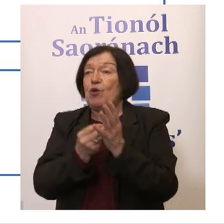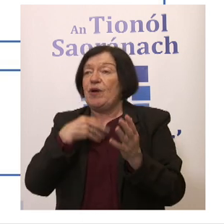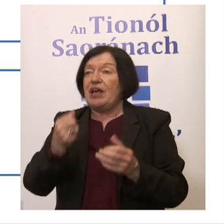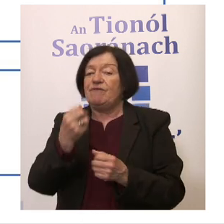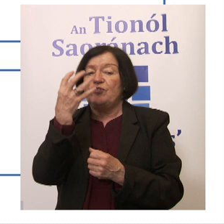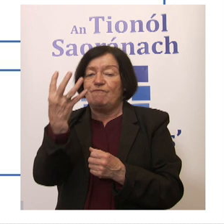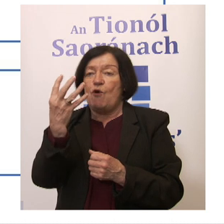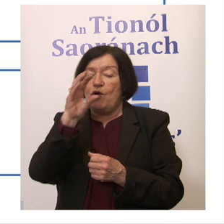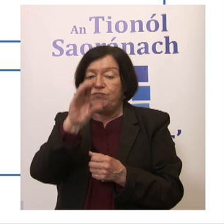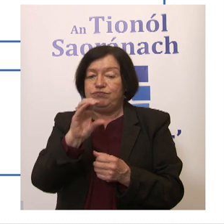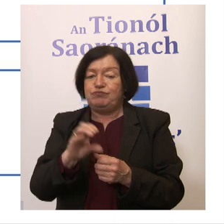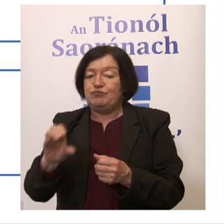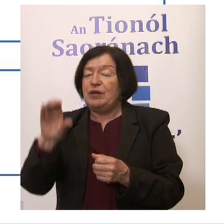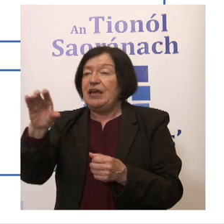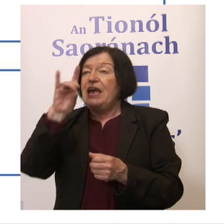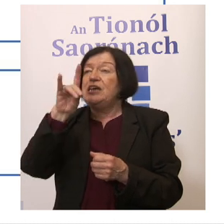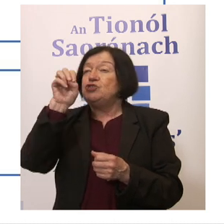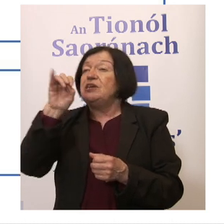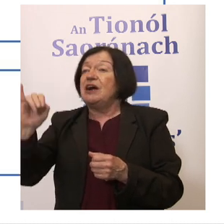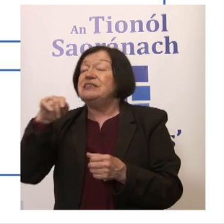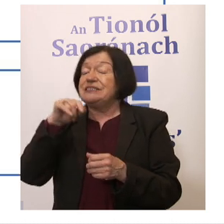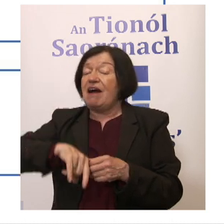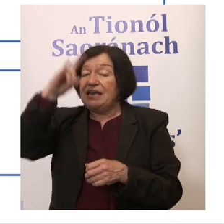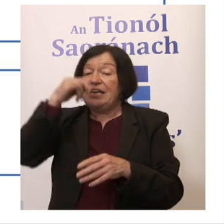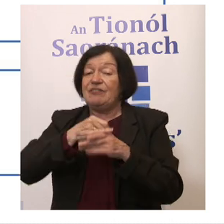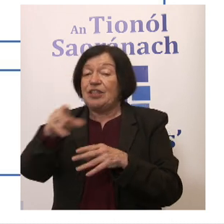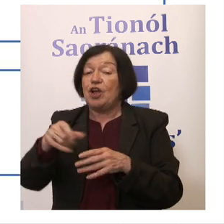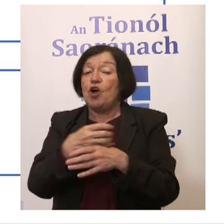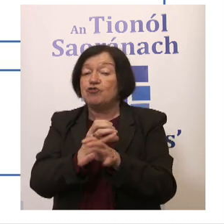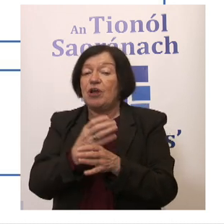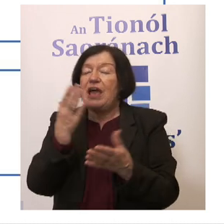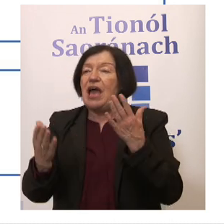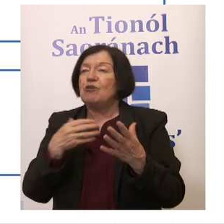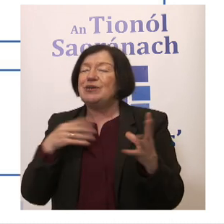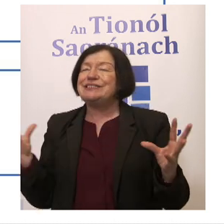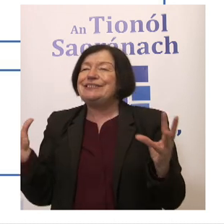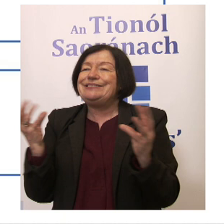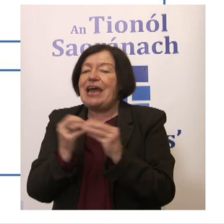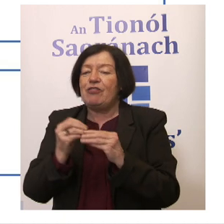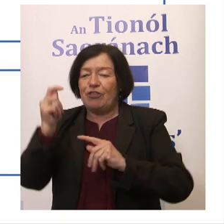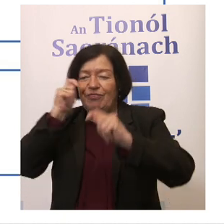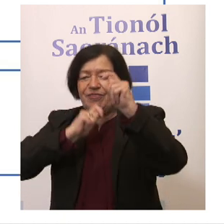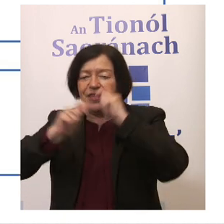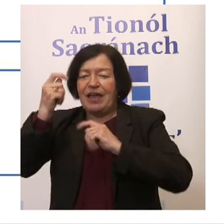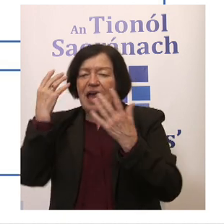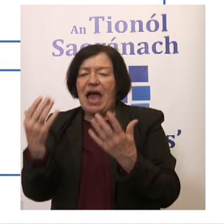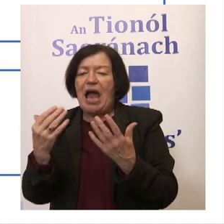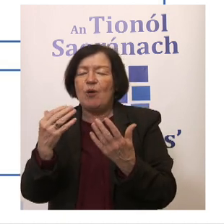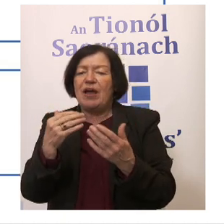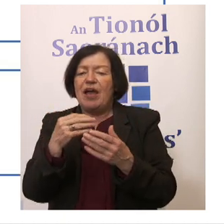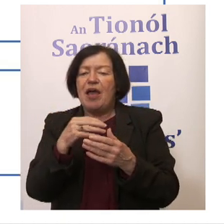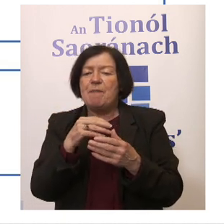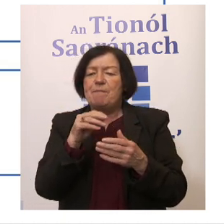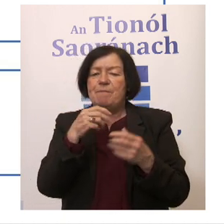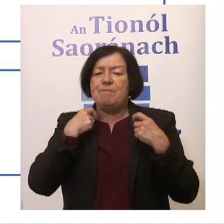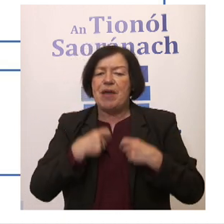got the four highest HEIs in the state. So how do we collectively think through and how could a mayor think through and how